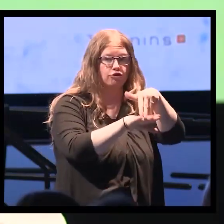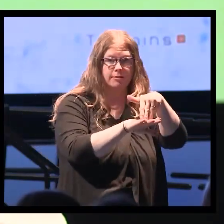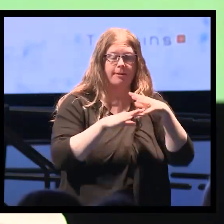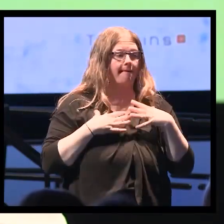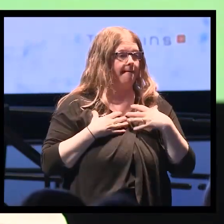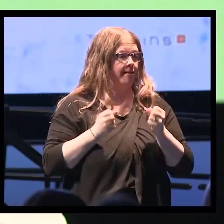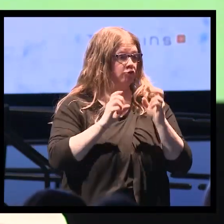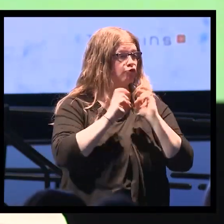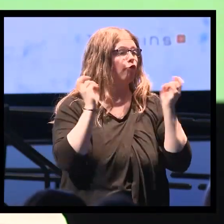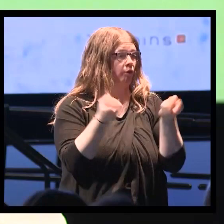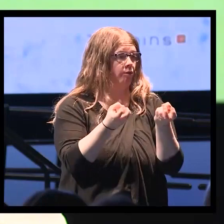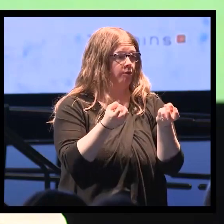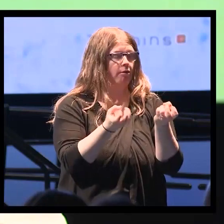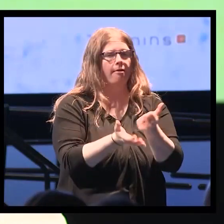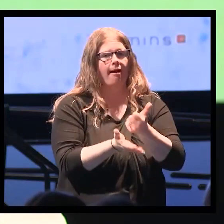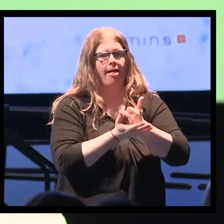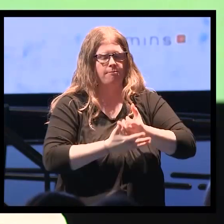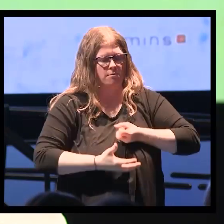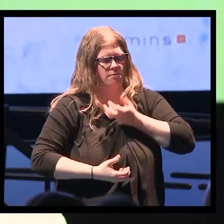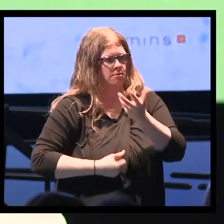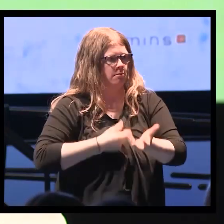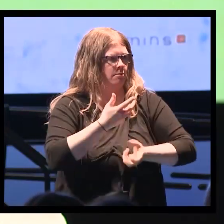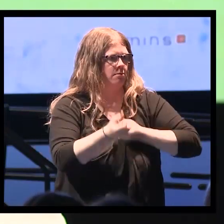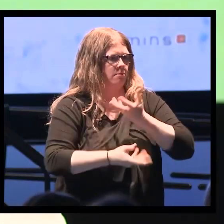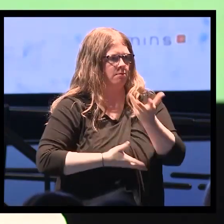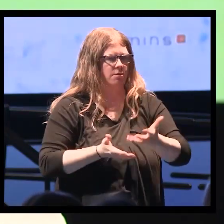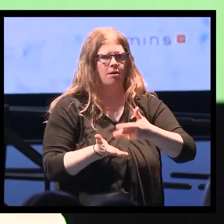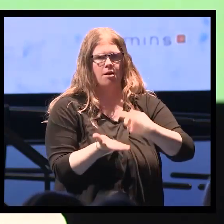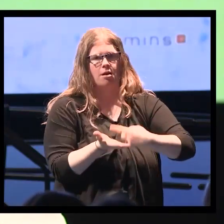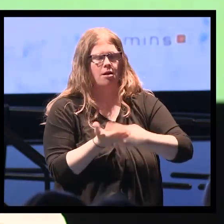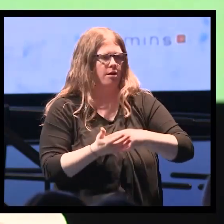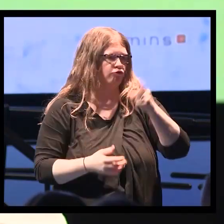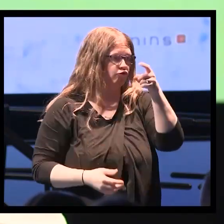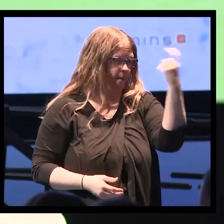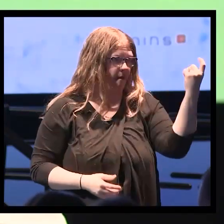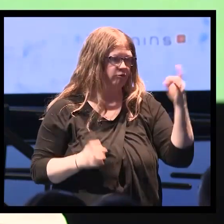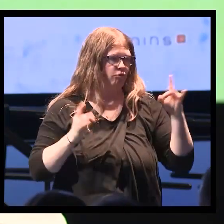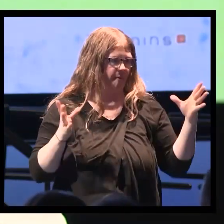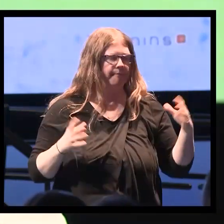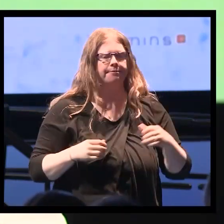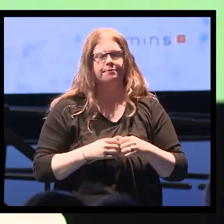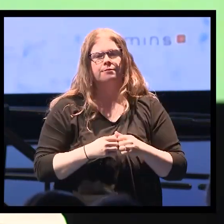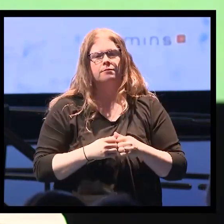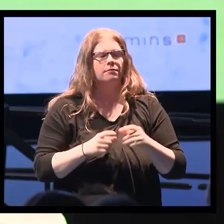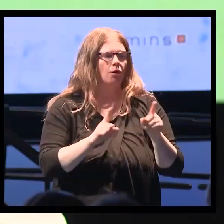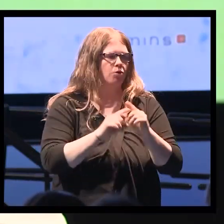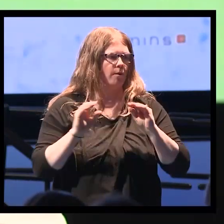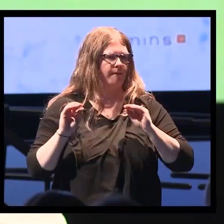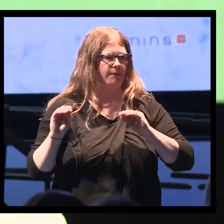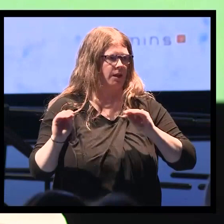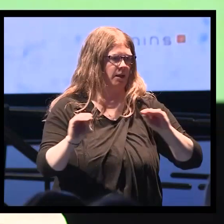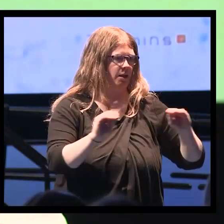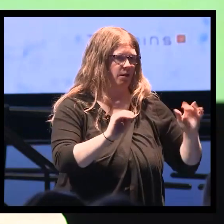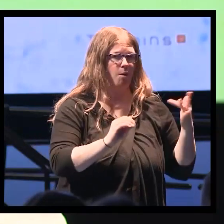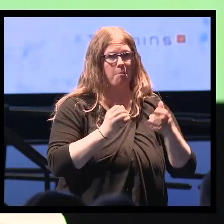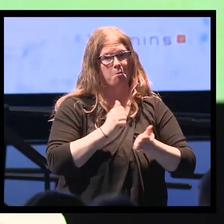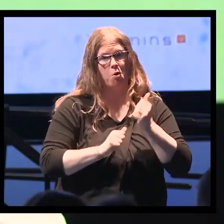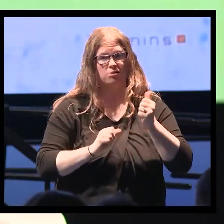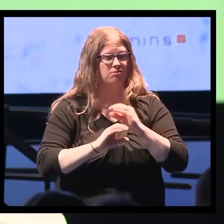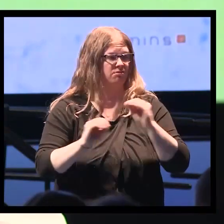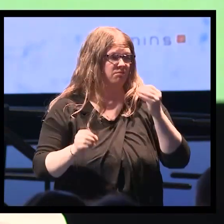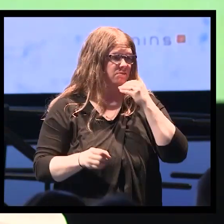for the group to deal with some of their issues and their traumas. We also feed them because they're almost all malnourished.